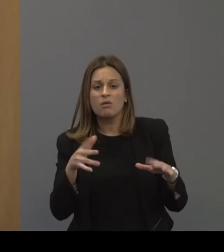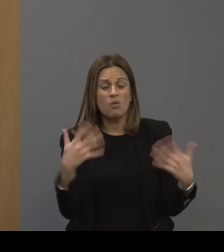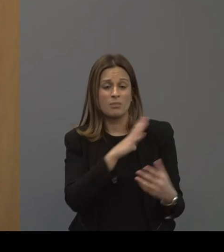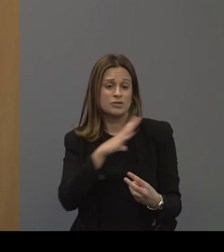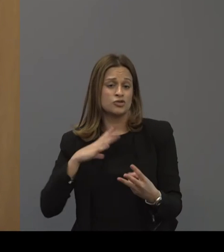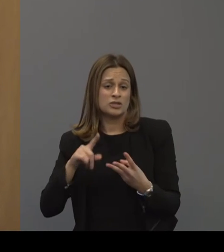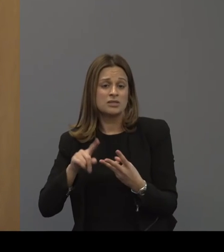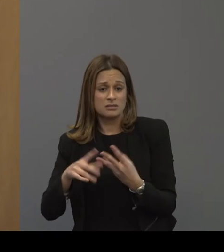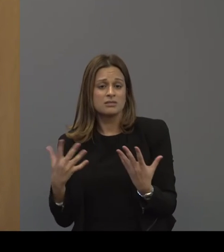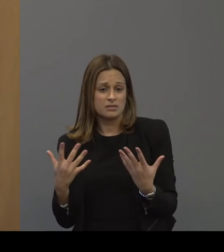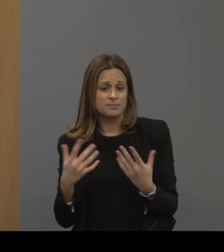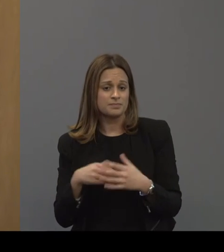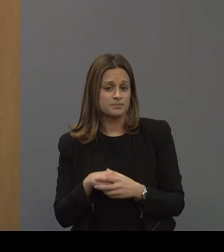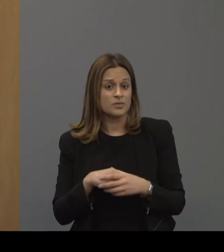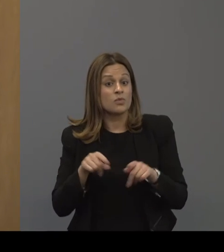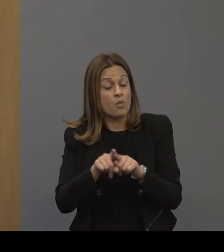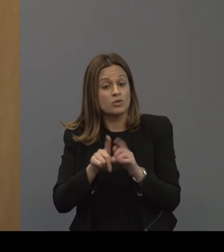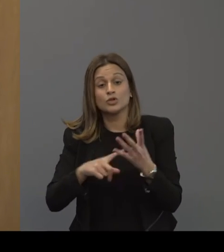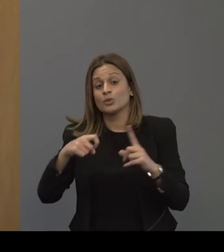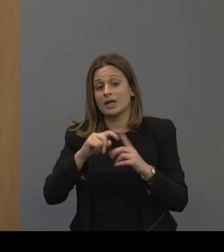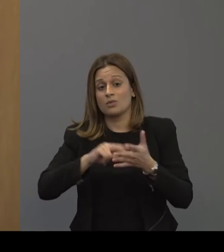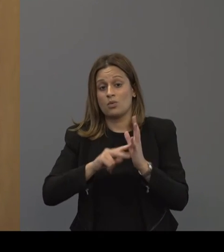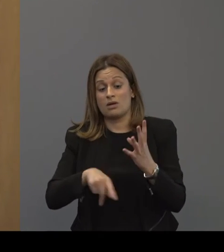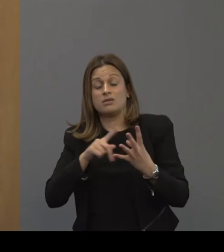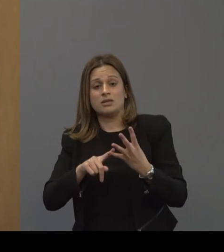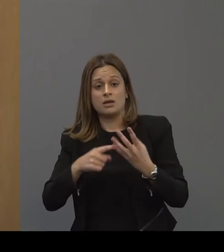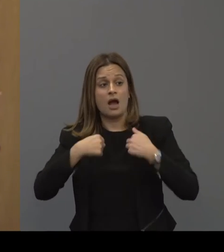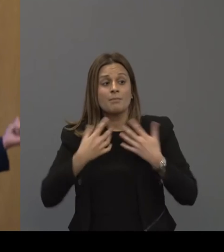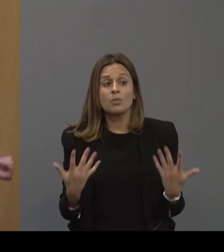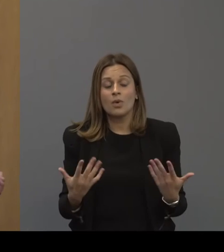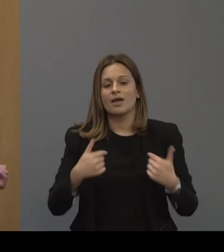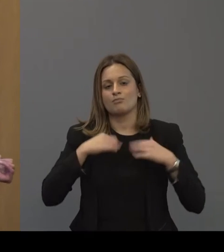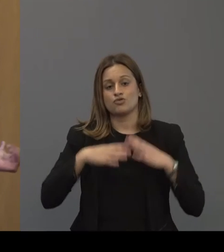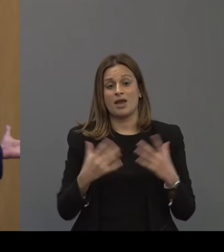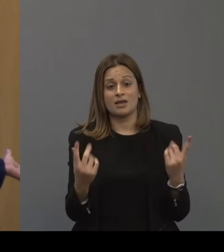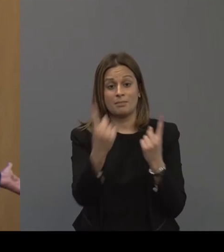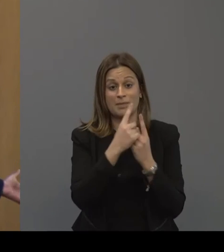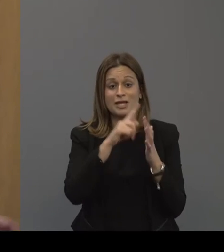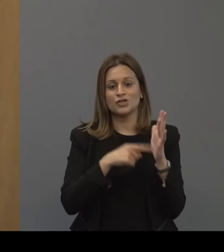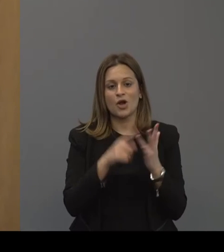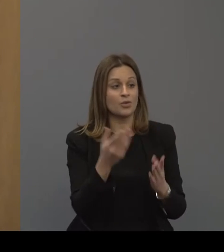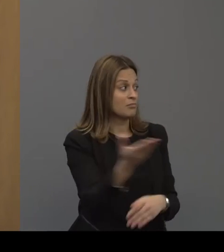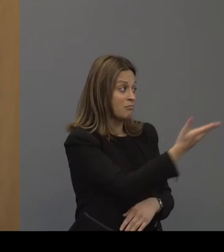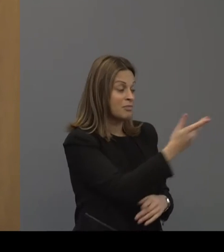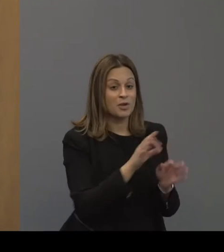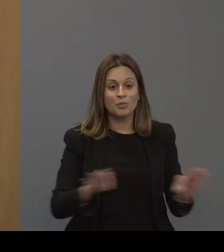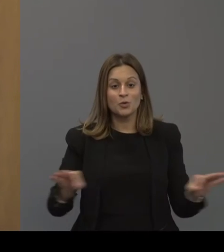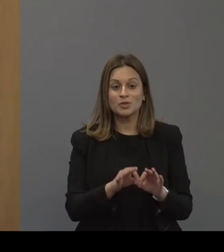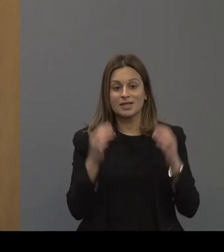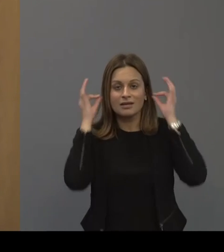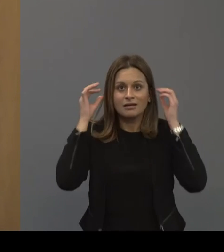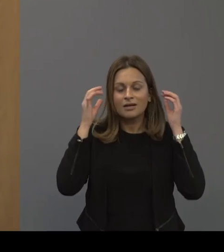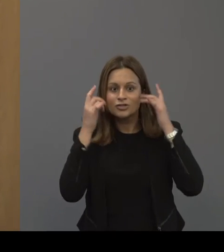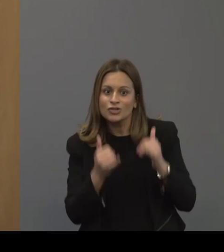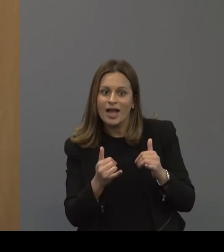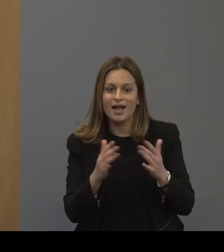into the military and organizations here in the UK. So I'll be here at break. Come meet Joe. Get your music players tested.